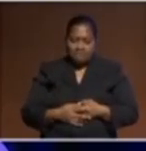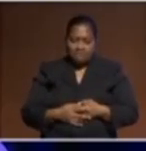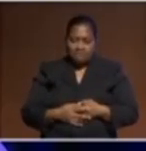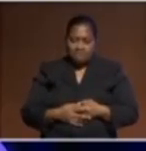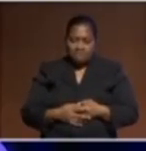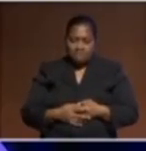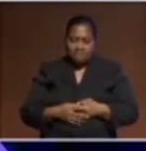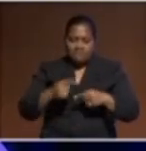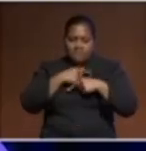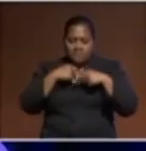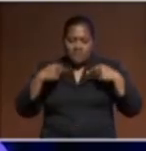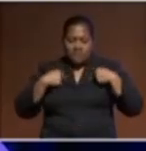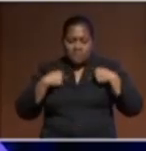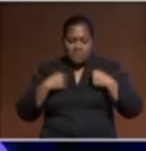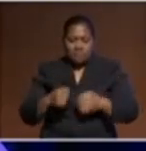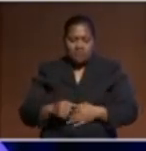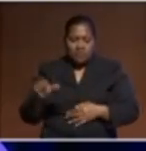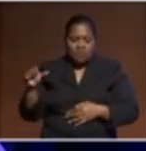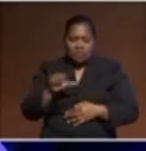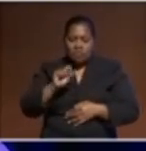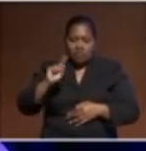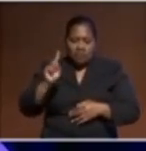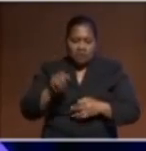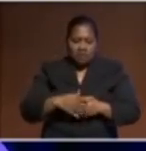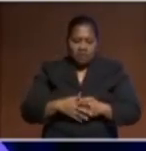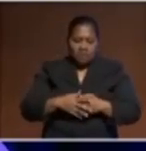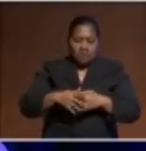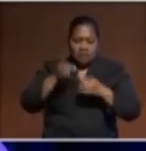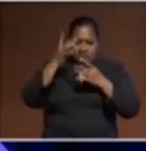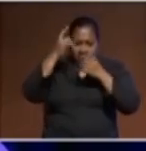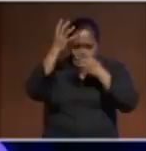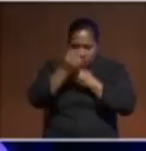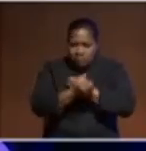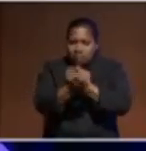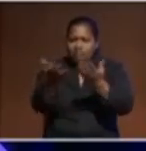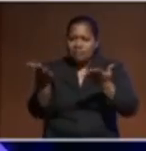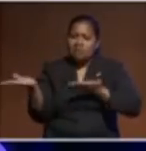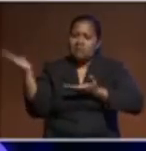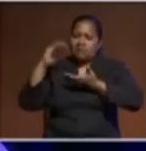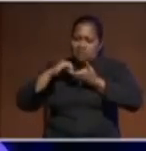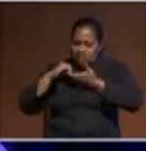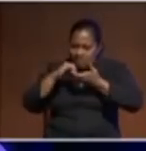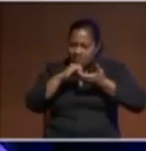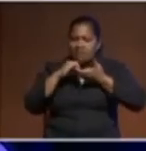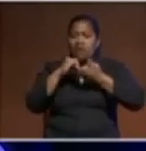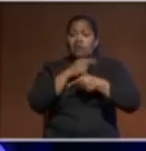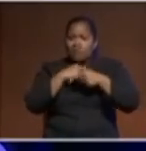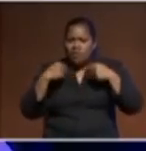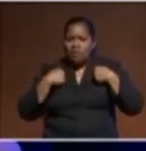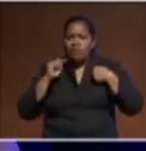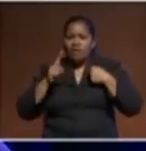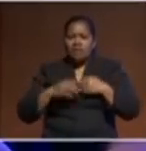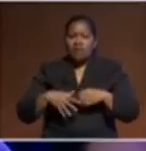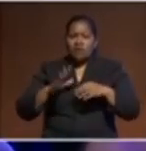when we're making decisions with imperfect information. Well, we don't know everything, but we're having to make a call, nonetheless, and share those